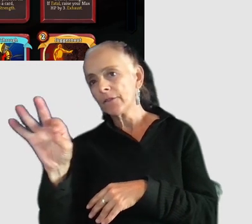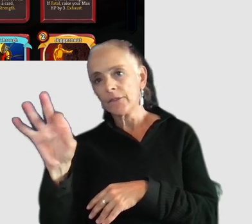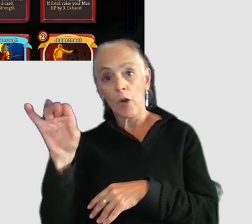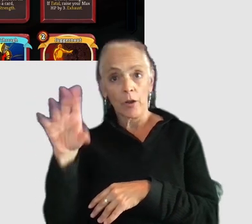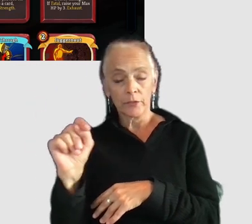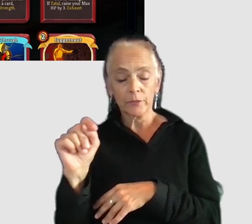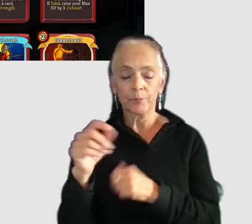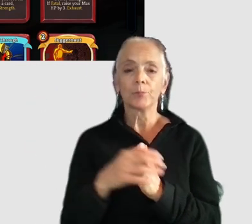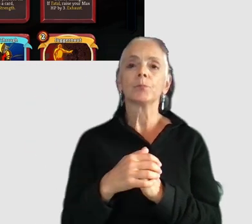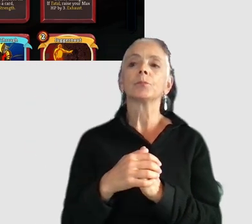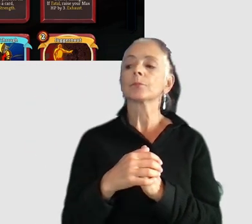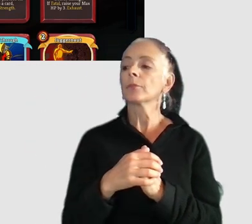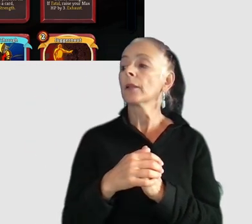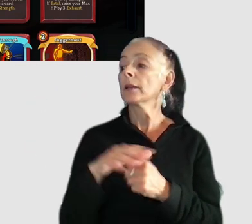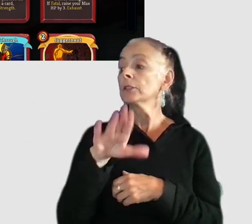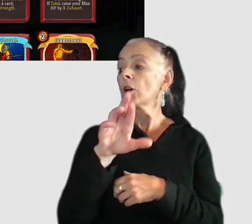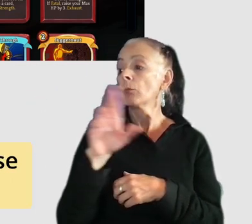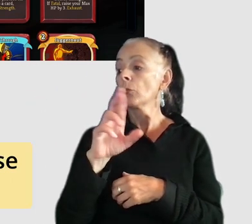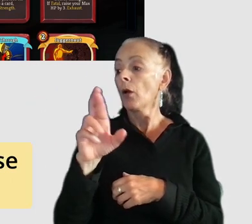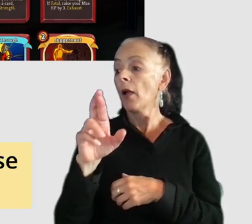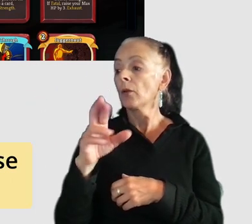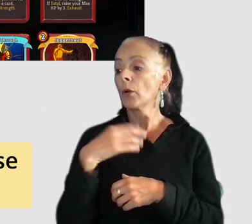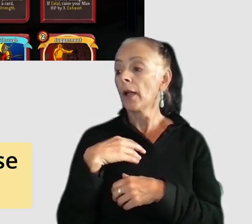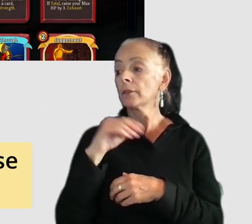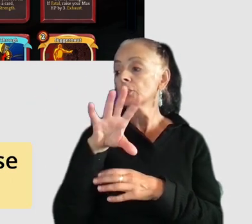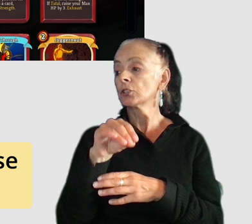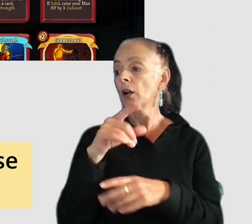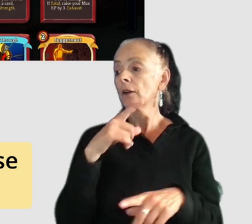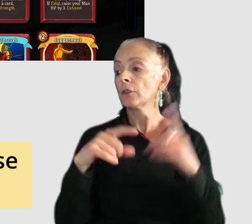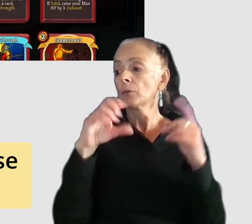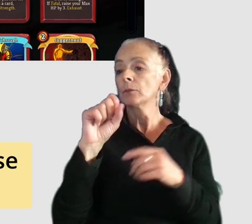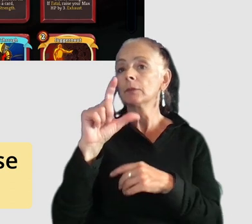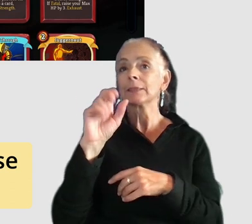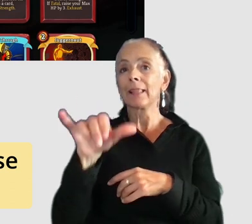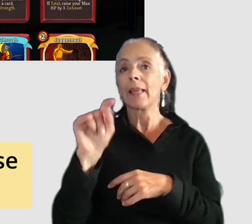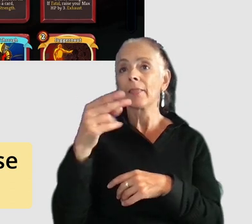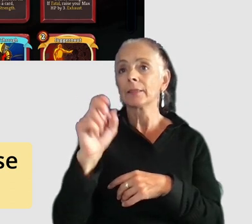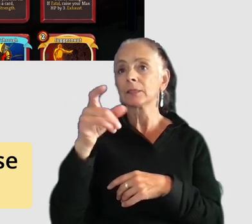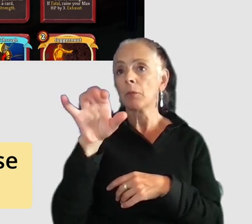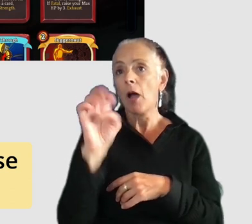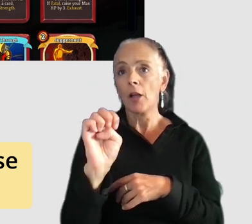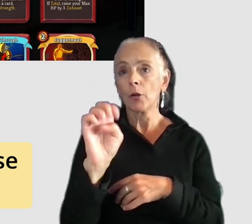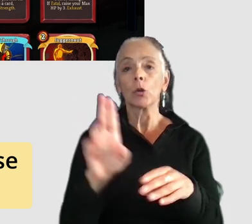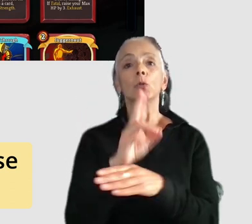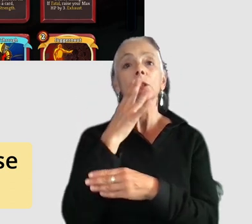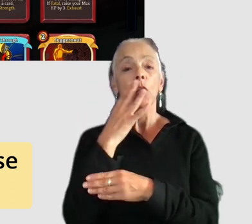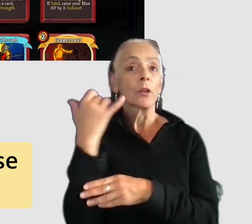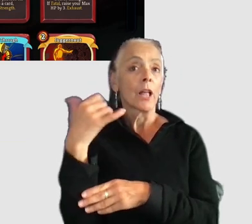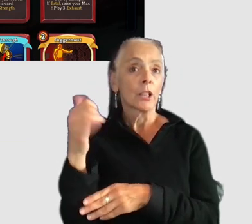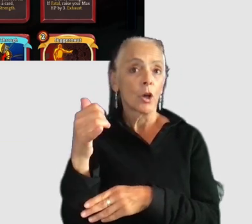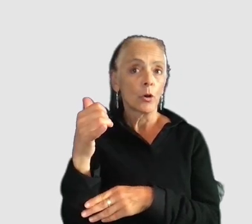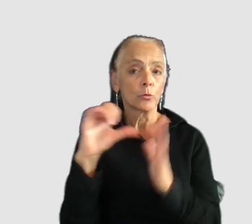that you can do and then in the top right we've got a screenshot from slay the spire which makes use of the color yellow to highlight the